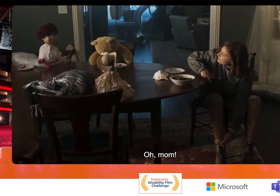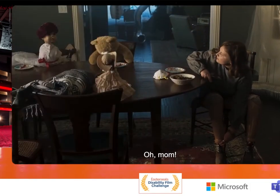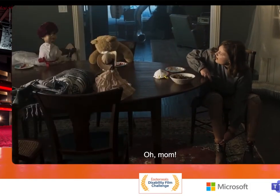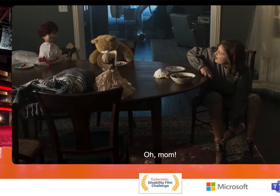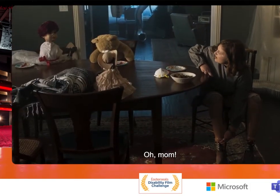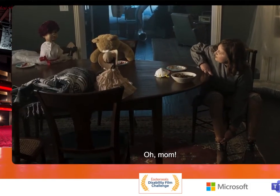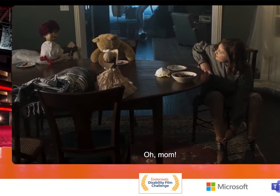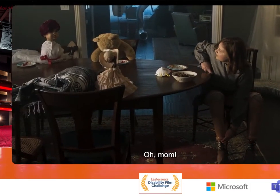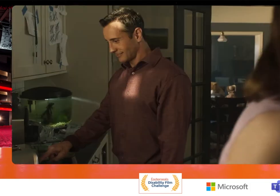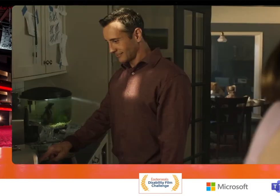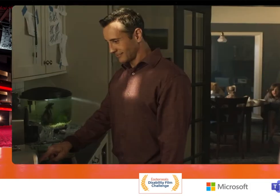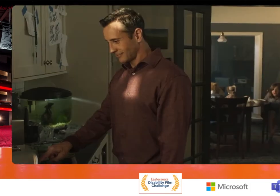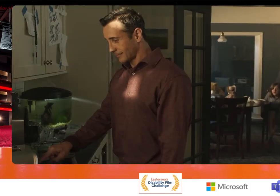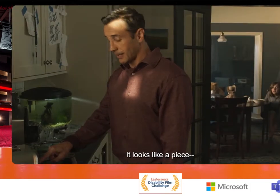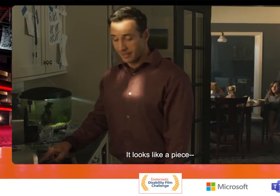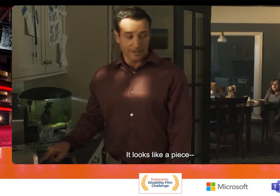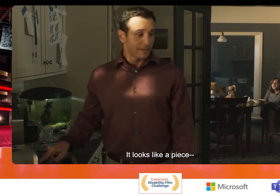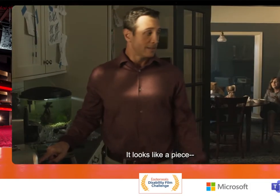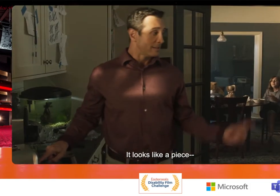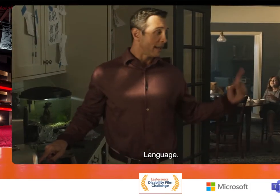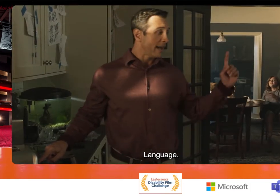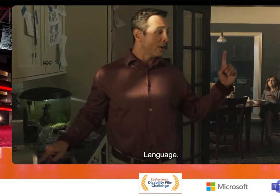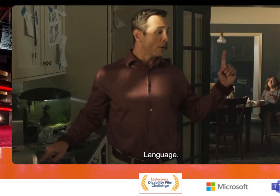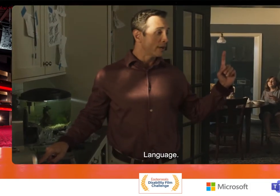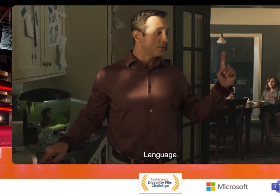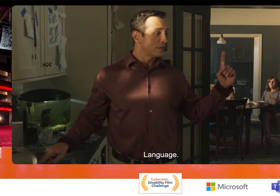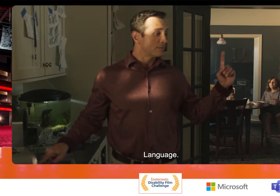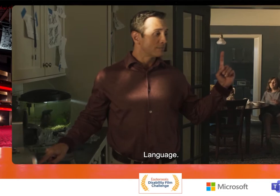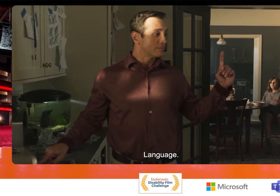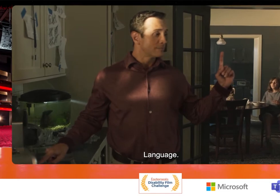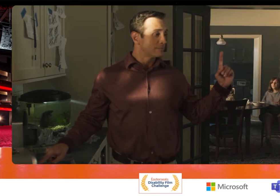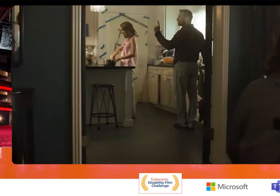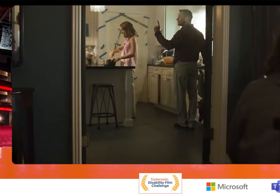Oh, Mom! It looks like a piece- Language!